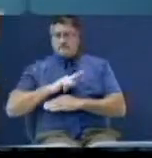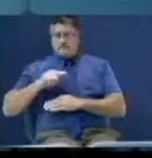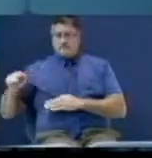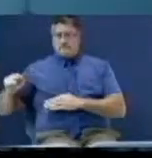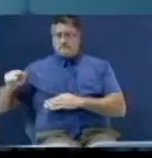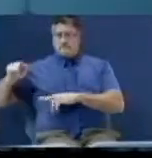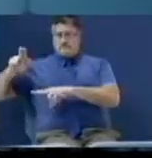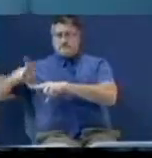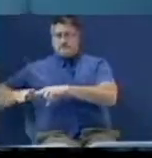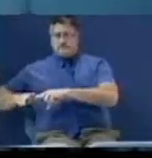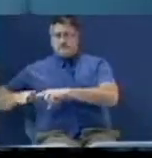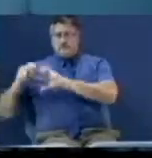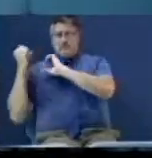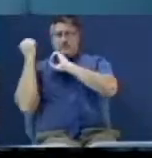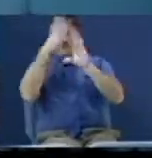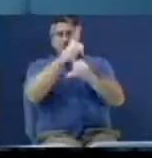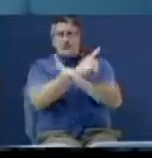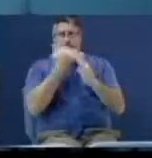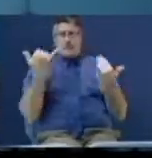now.